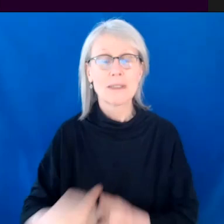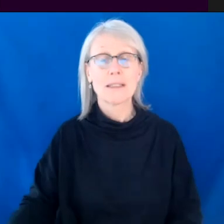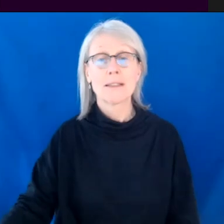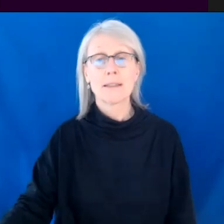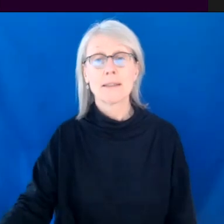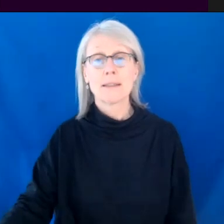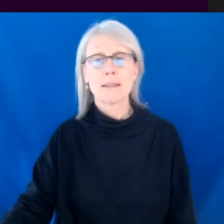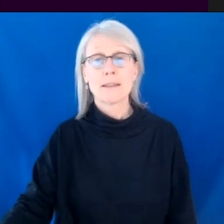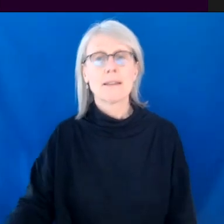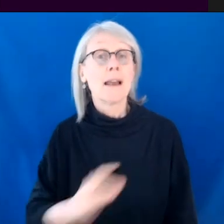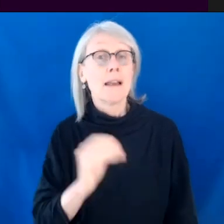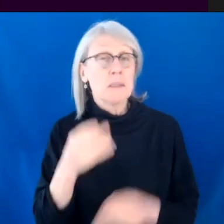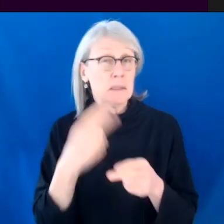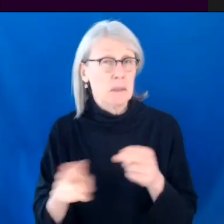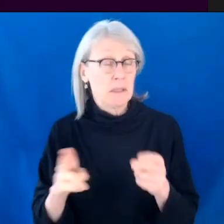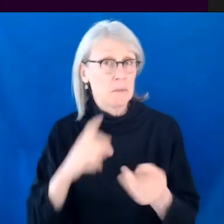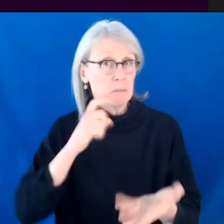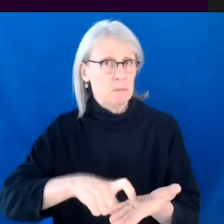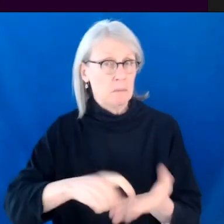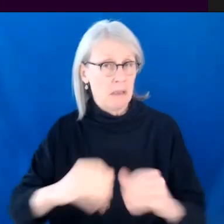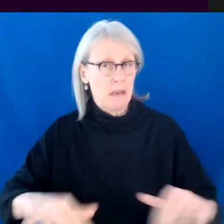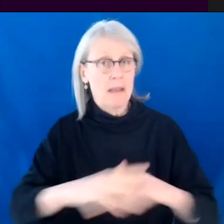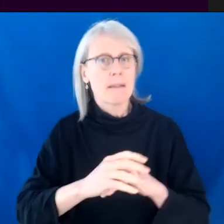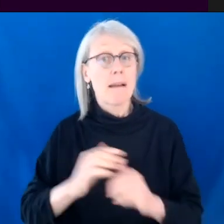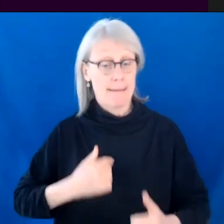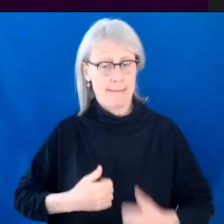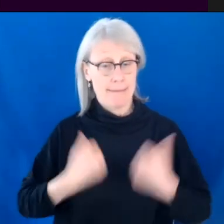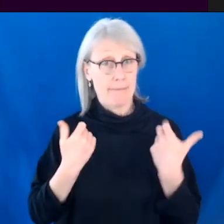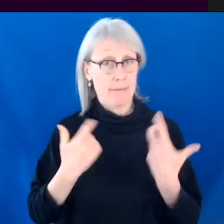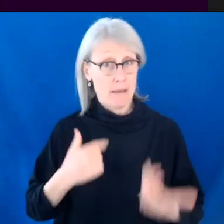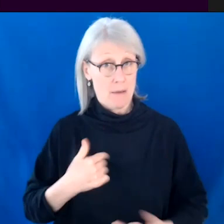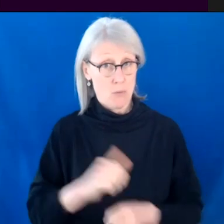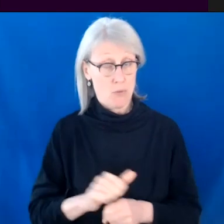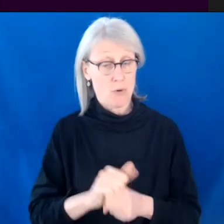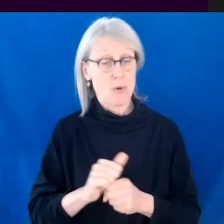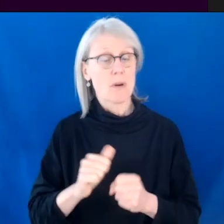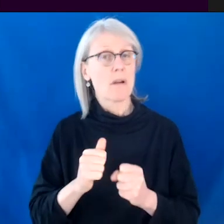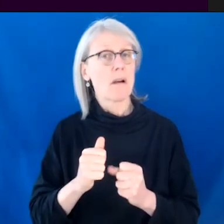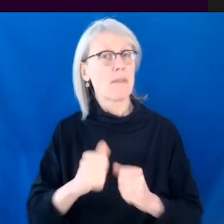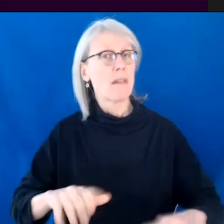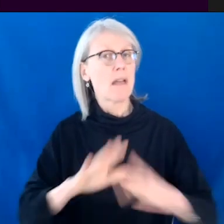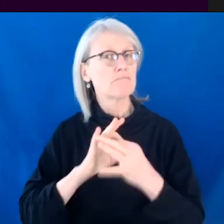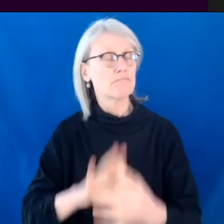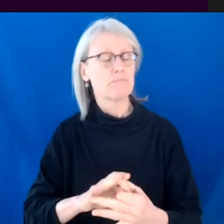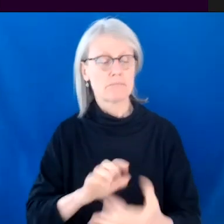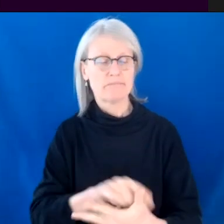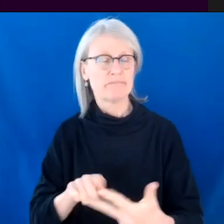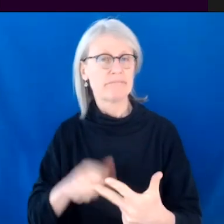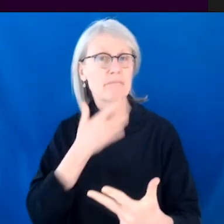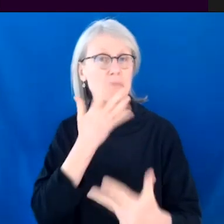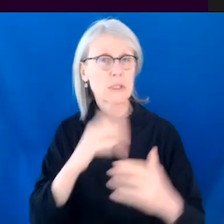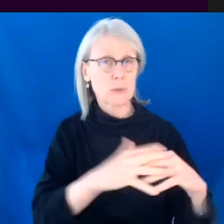Just a quick acknowledgement before we get started, I reside and work from the lands of the Musqueam, Squamish, and Tsleil-Waututh Nations. If you'd like to